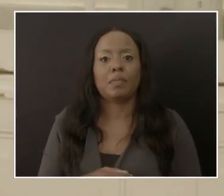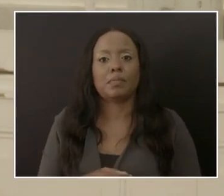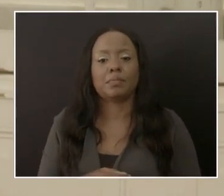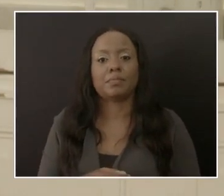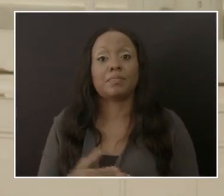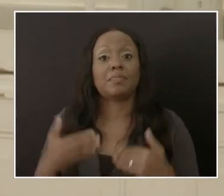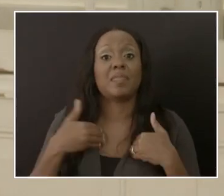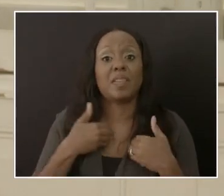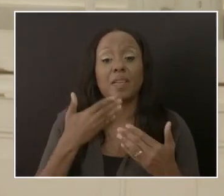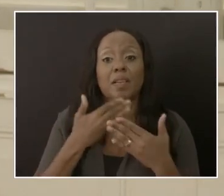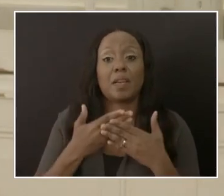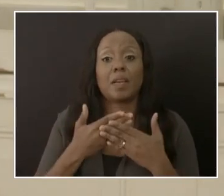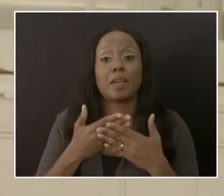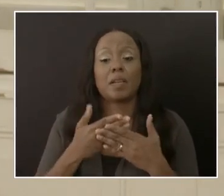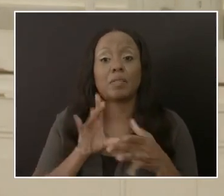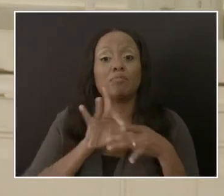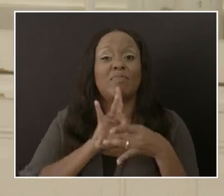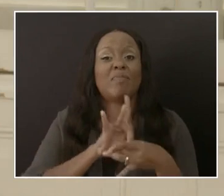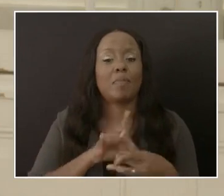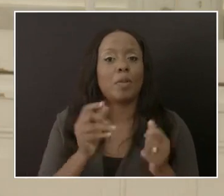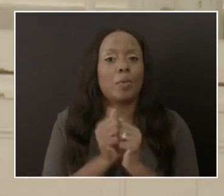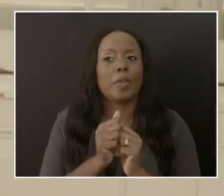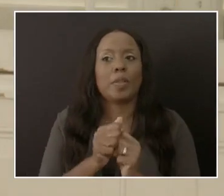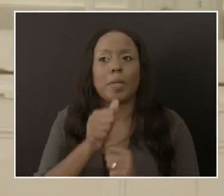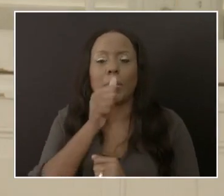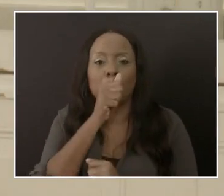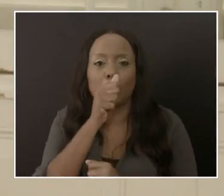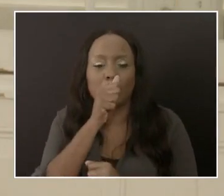relationships with the private sector in Barbados.